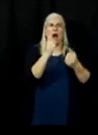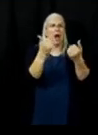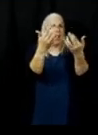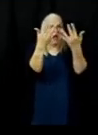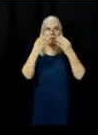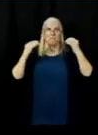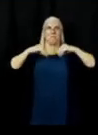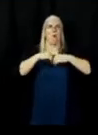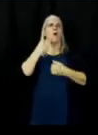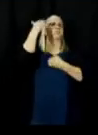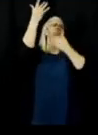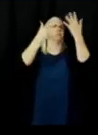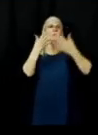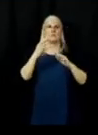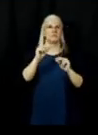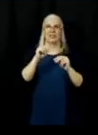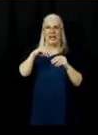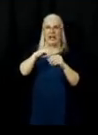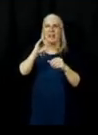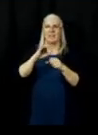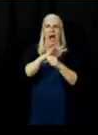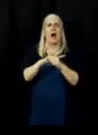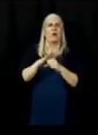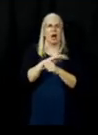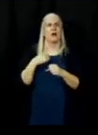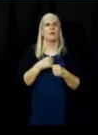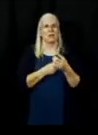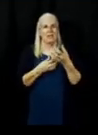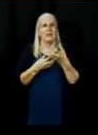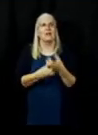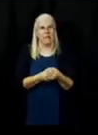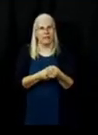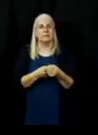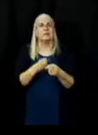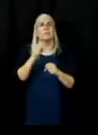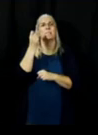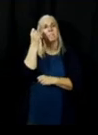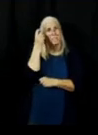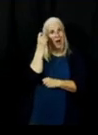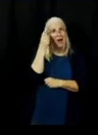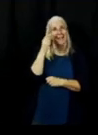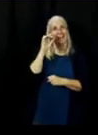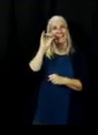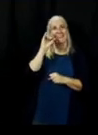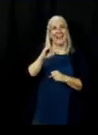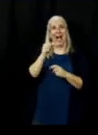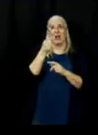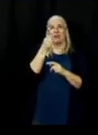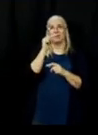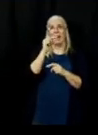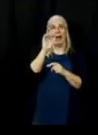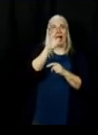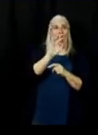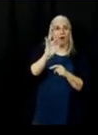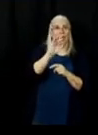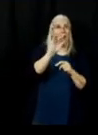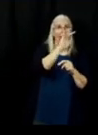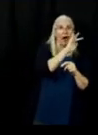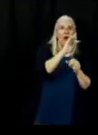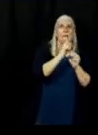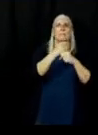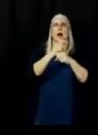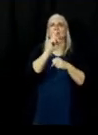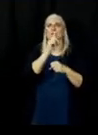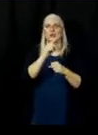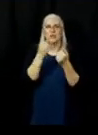fire interior but it's really important that we get these fuels consumed in here and we get all these and we get all these